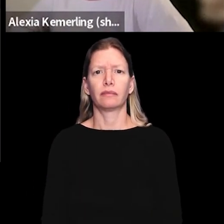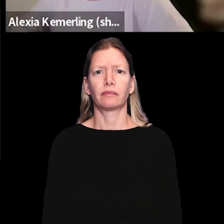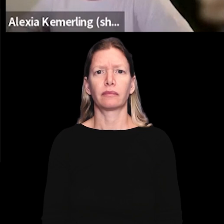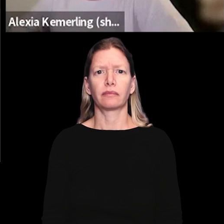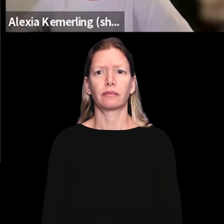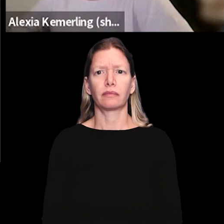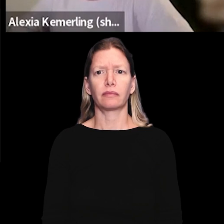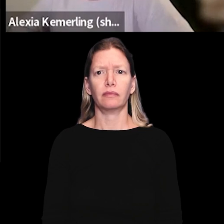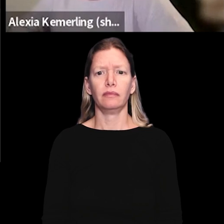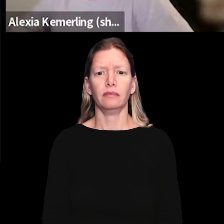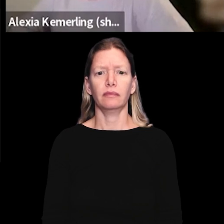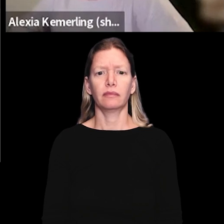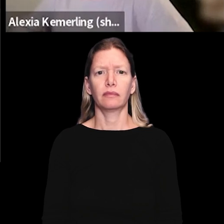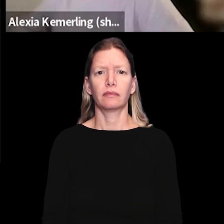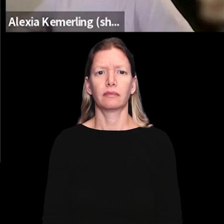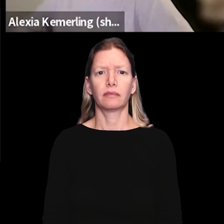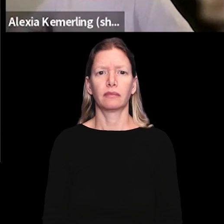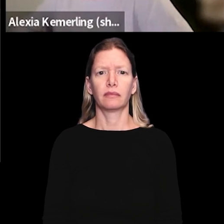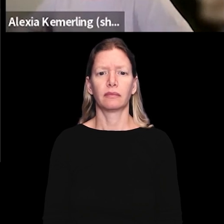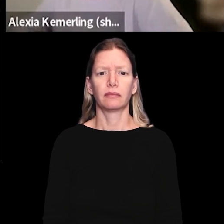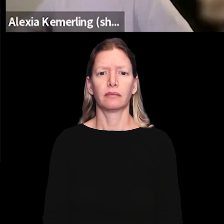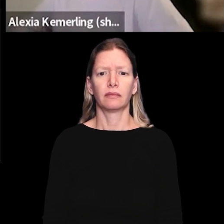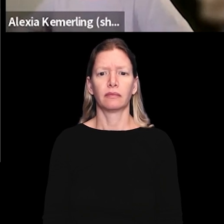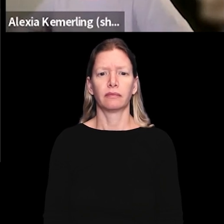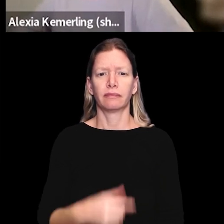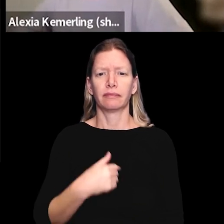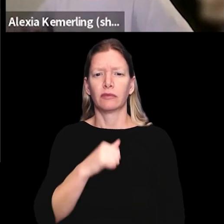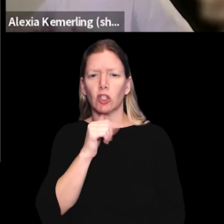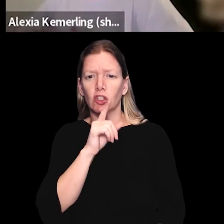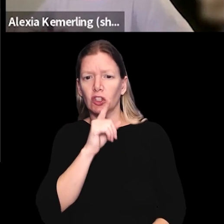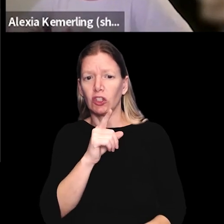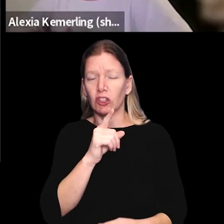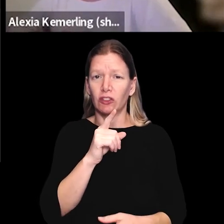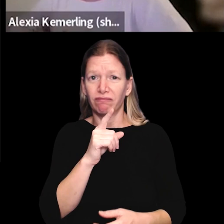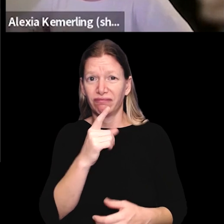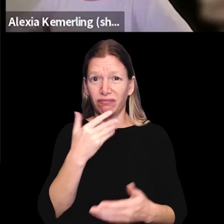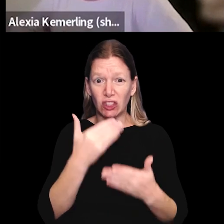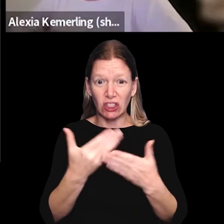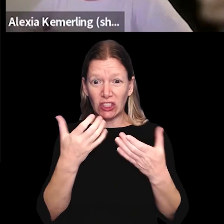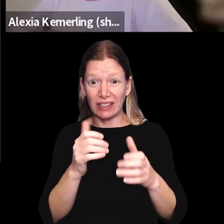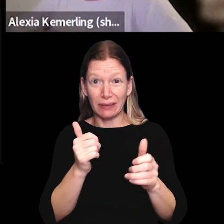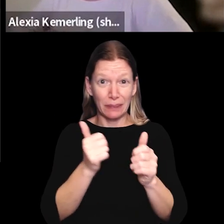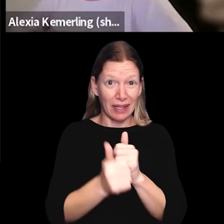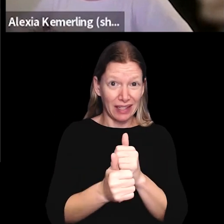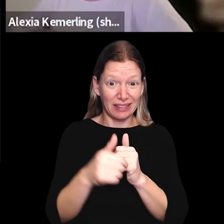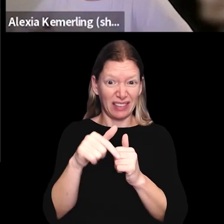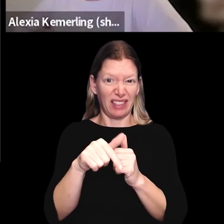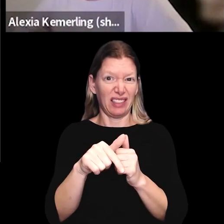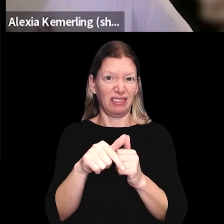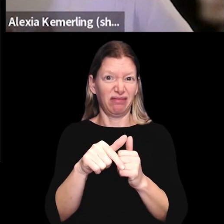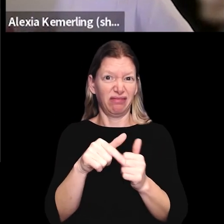for democracy. I am unsure if this